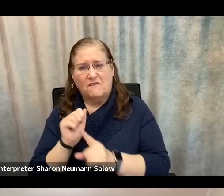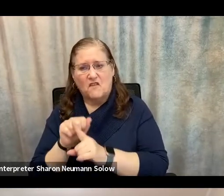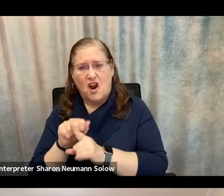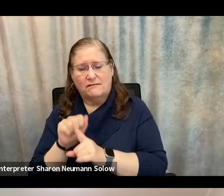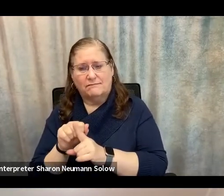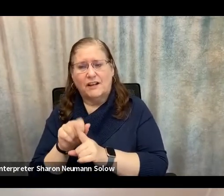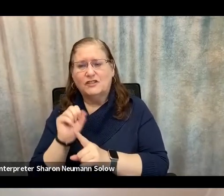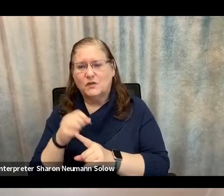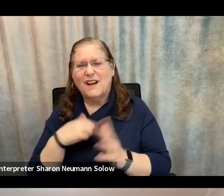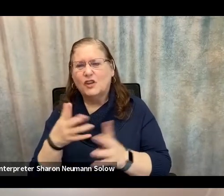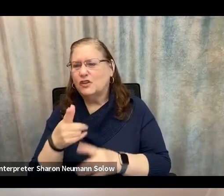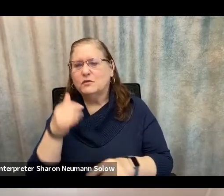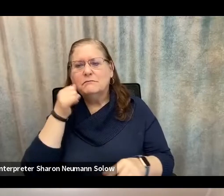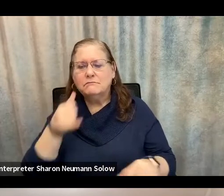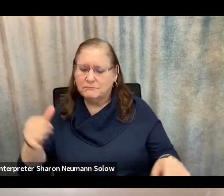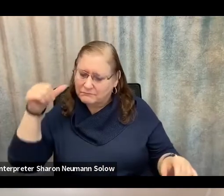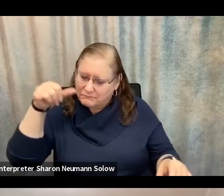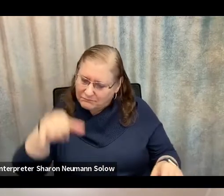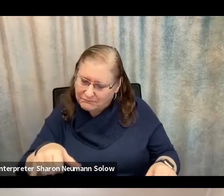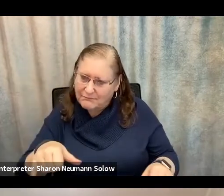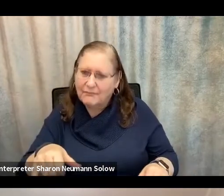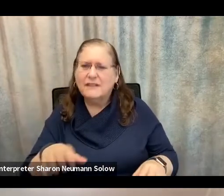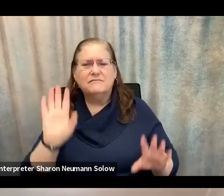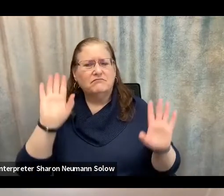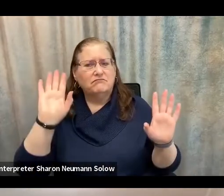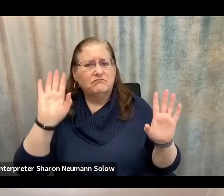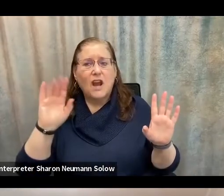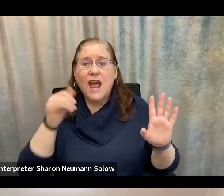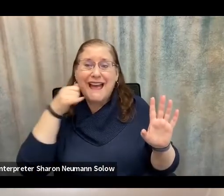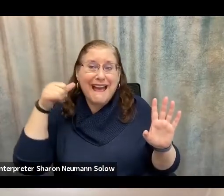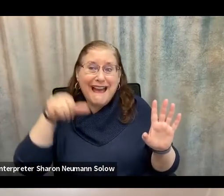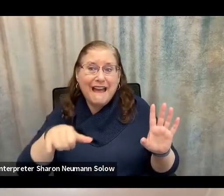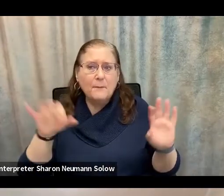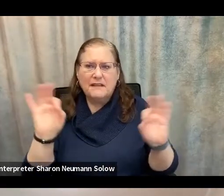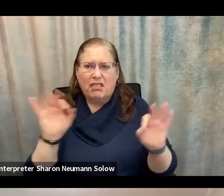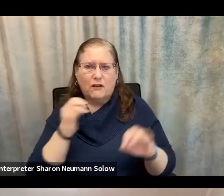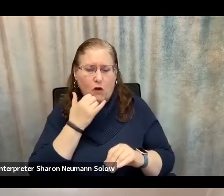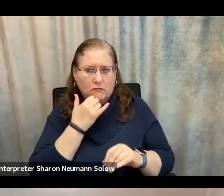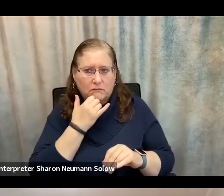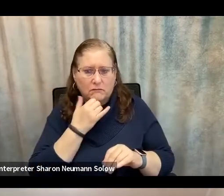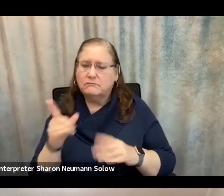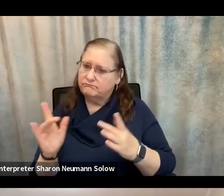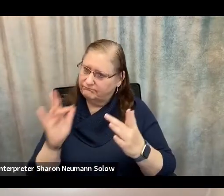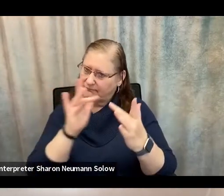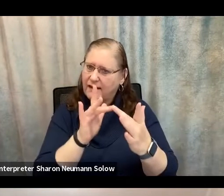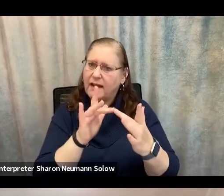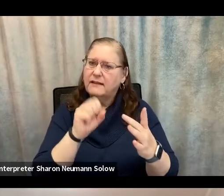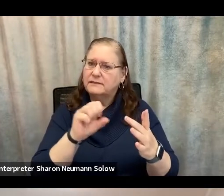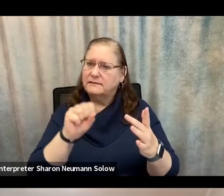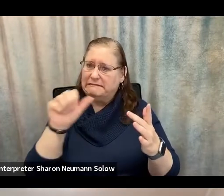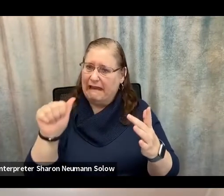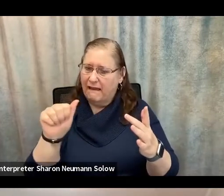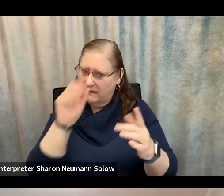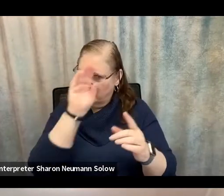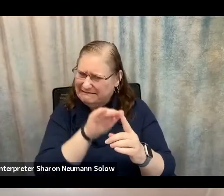to just hang up. There's nothing wrong with hanging up the phone and contacting the Social Security Administration and letting them